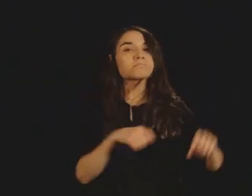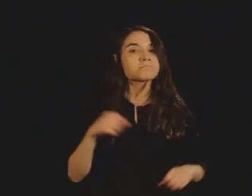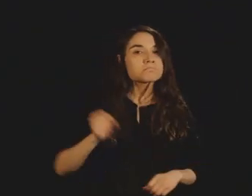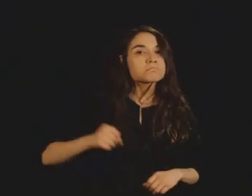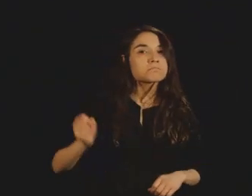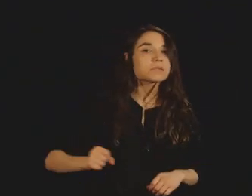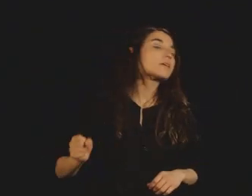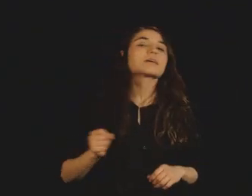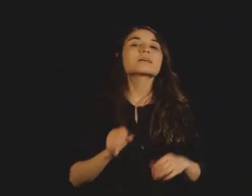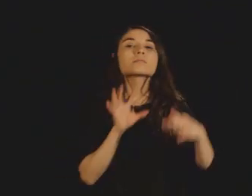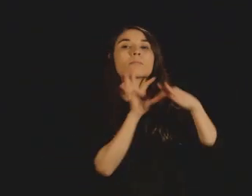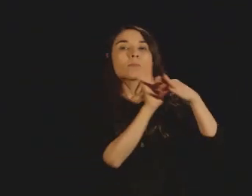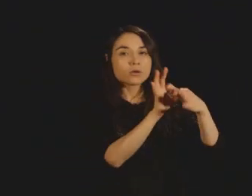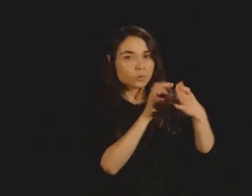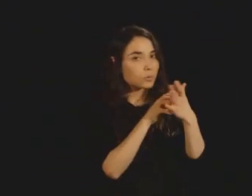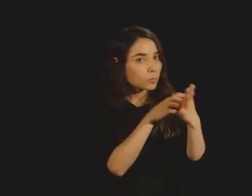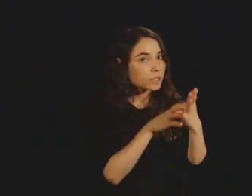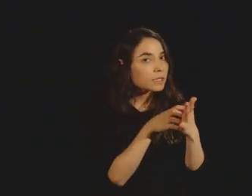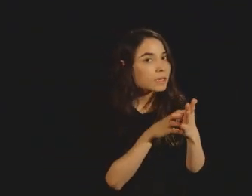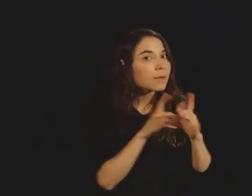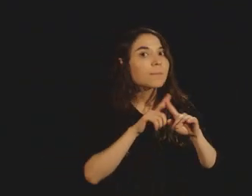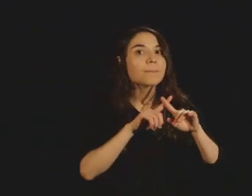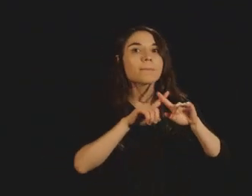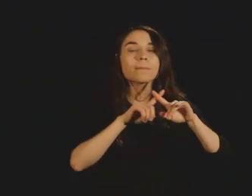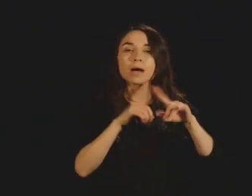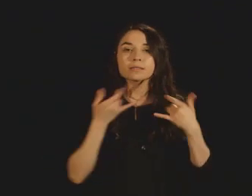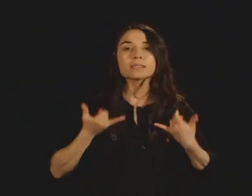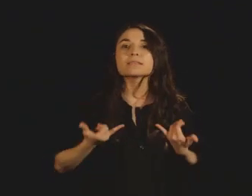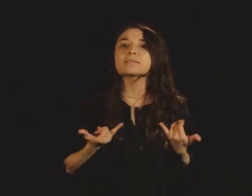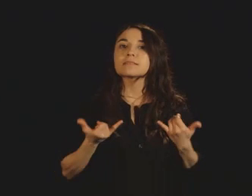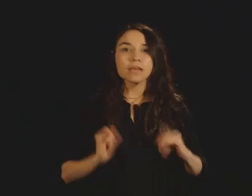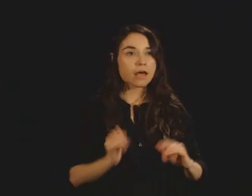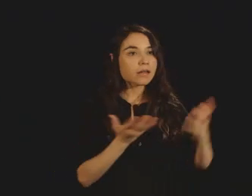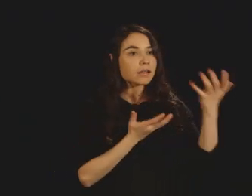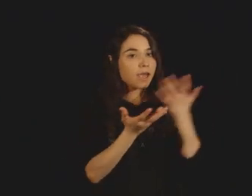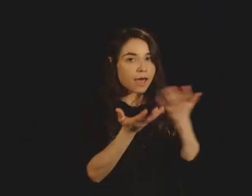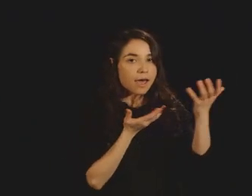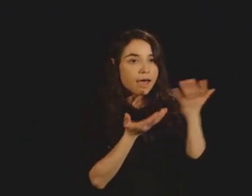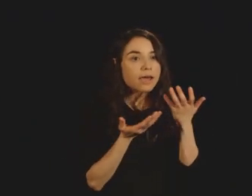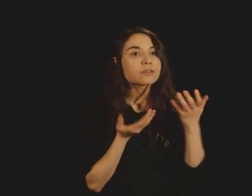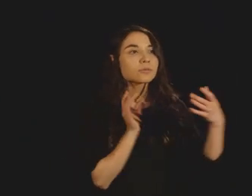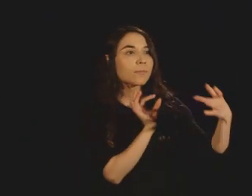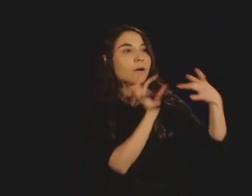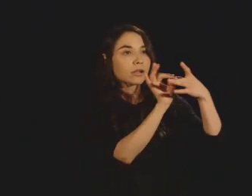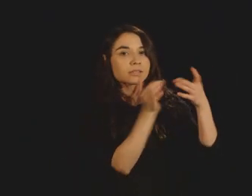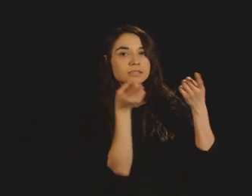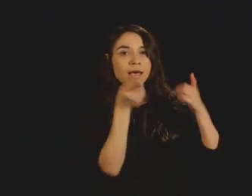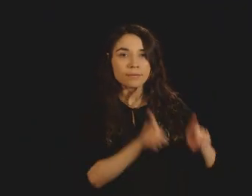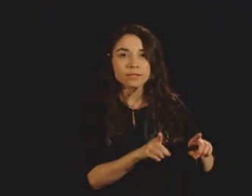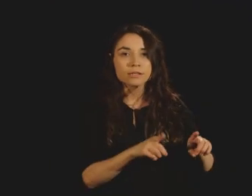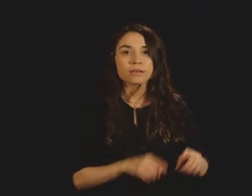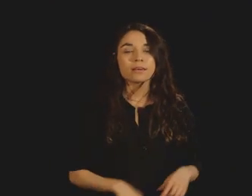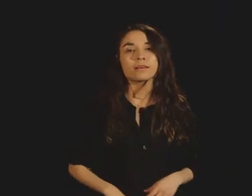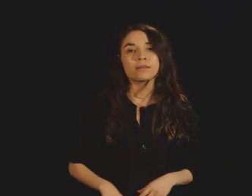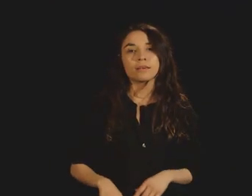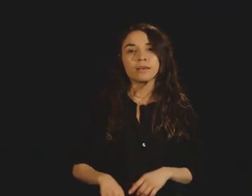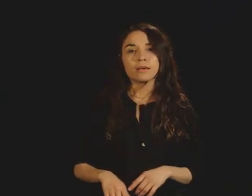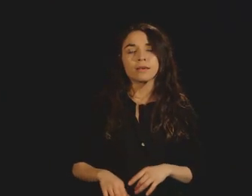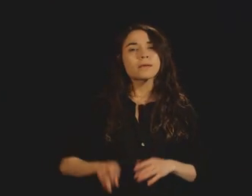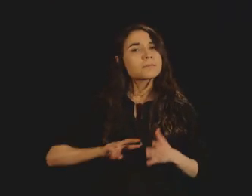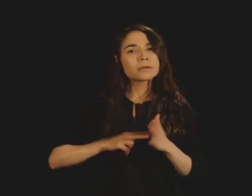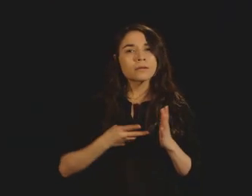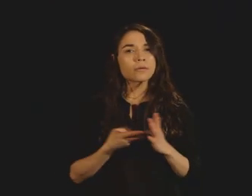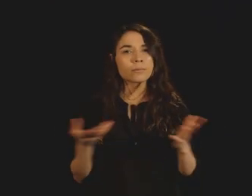certainly not the vacuum layer and certainly there to interact with the oil. What that means is that interface is very